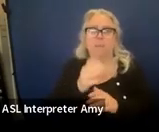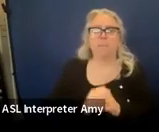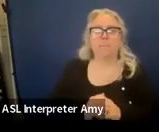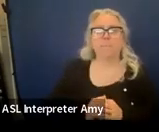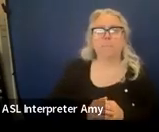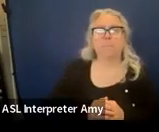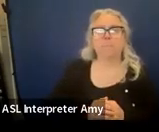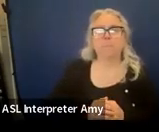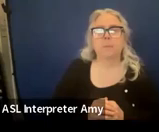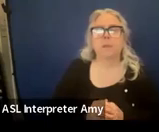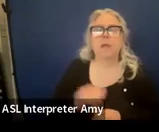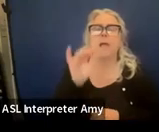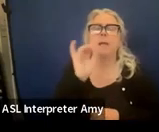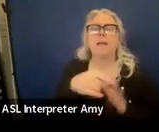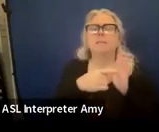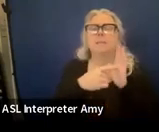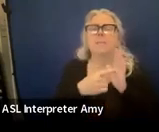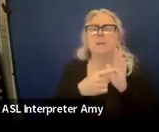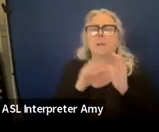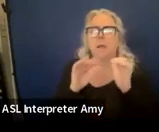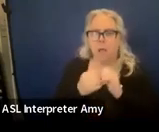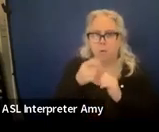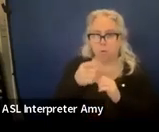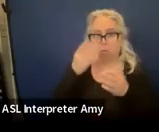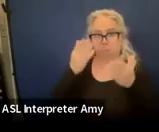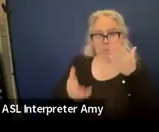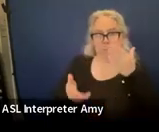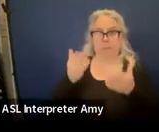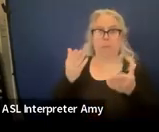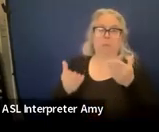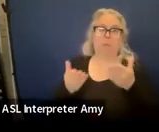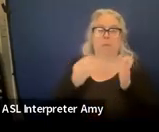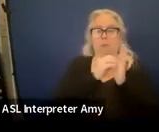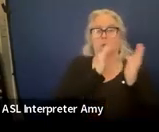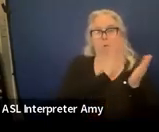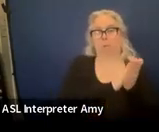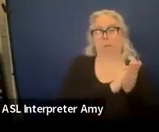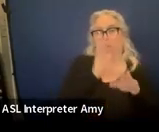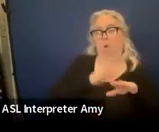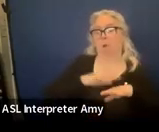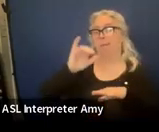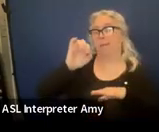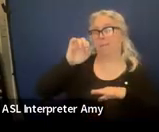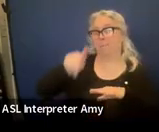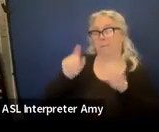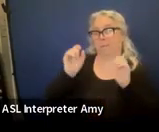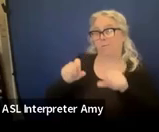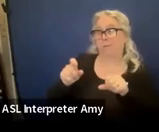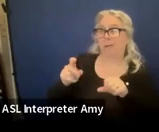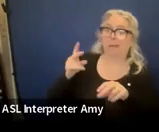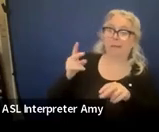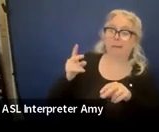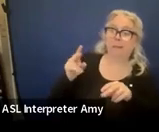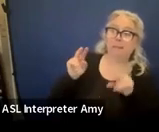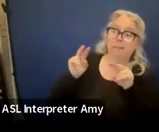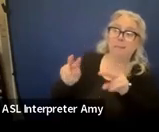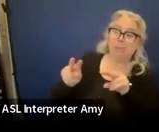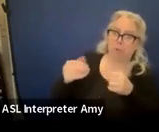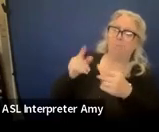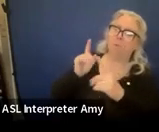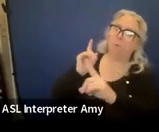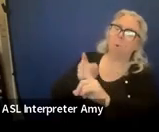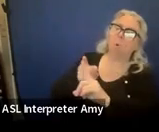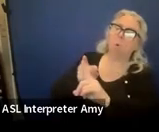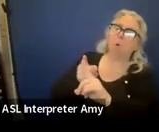And then this is just an example of how you may document those on the IEP. So you can see you have the goal around